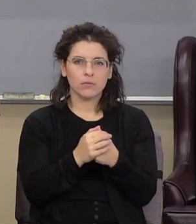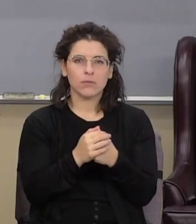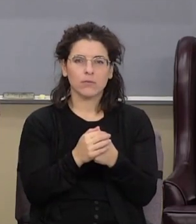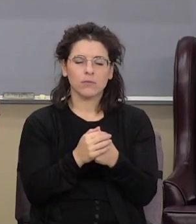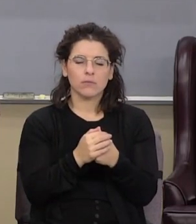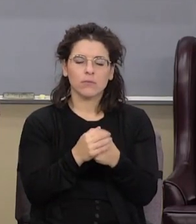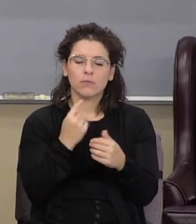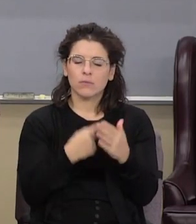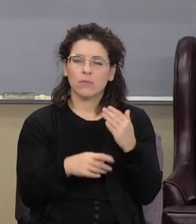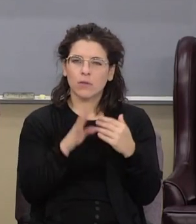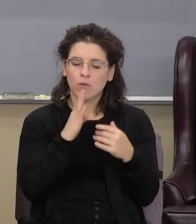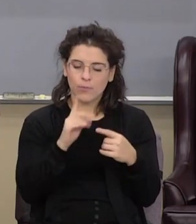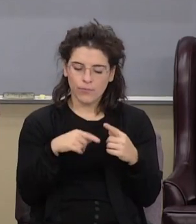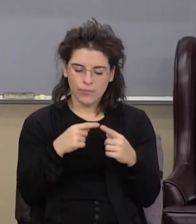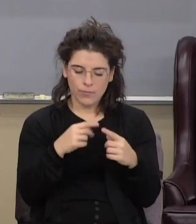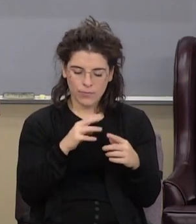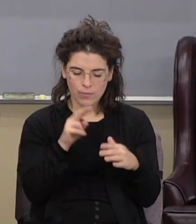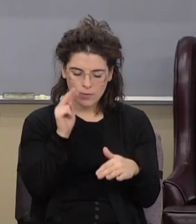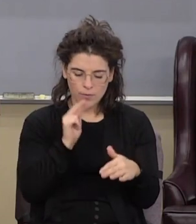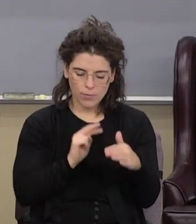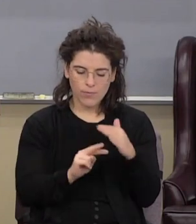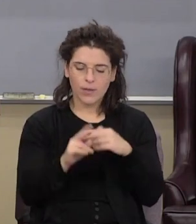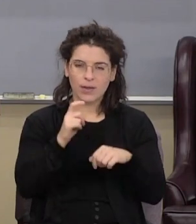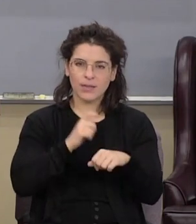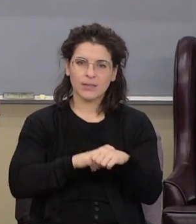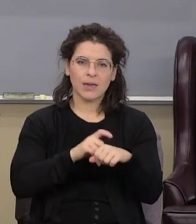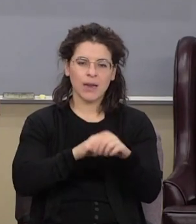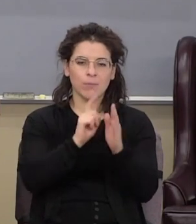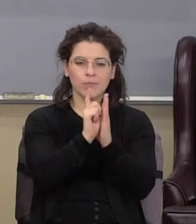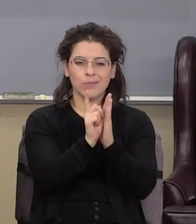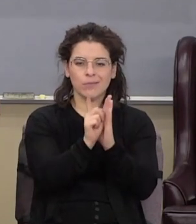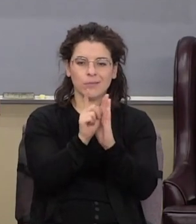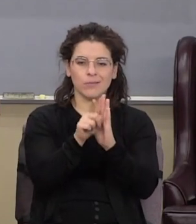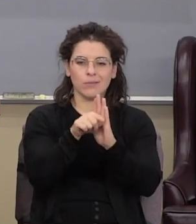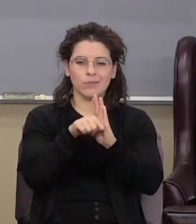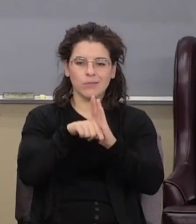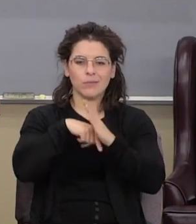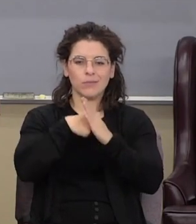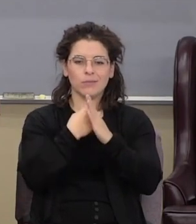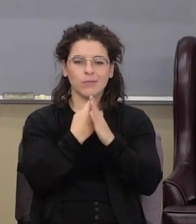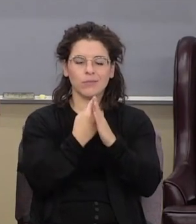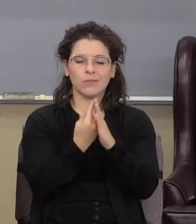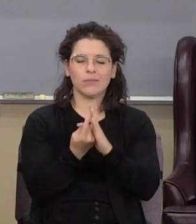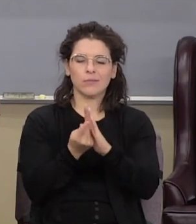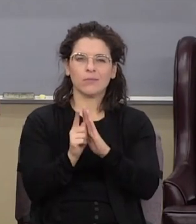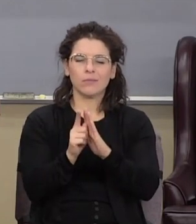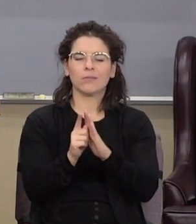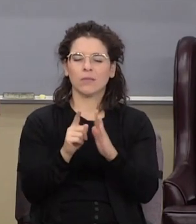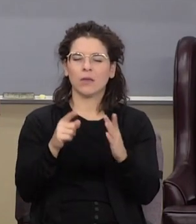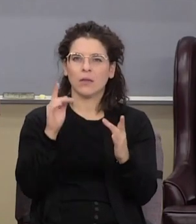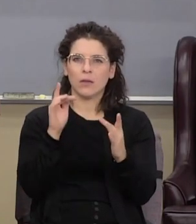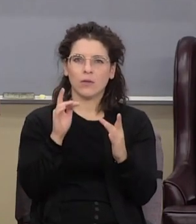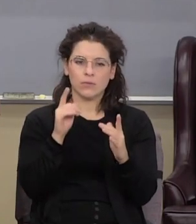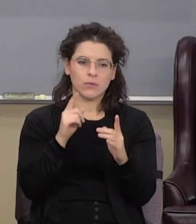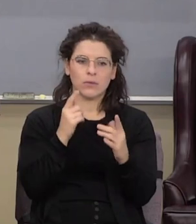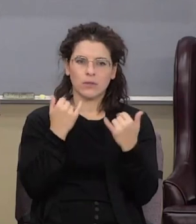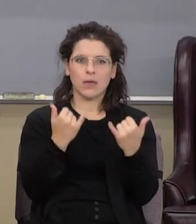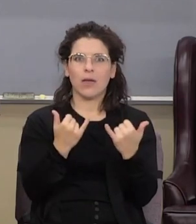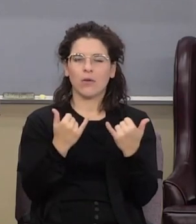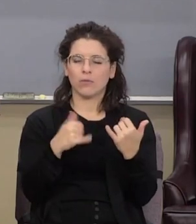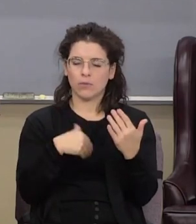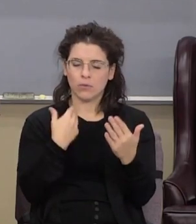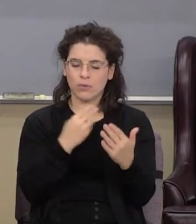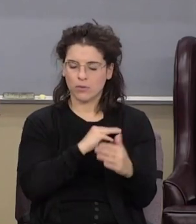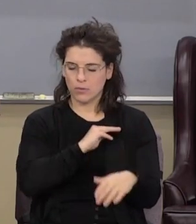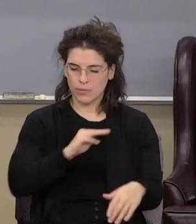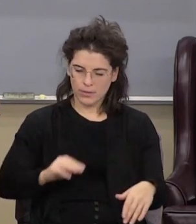So what he's talking about is the prophetic time clock has reached the point where the Messiah the Prince is to arrive and the kingdom of